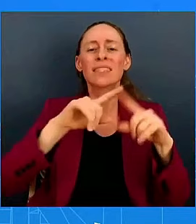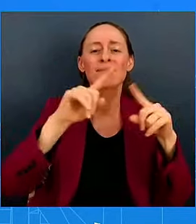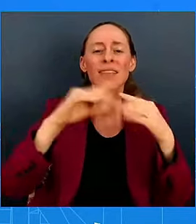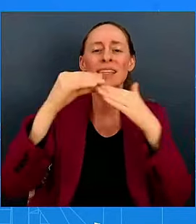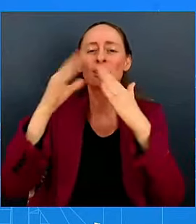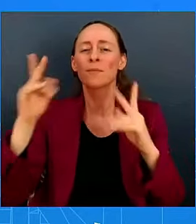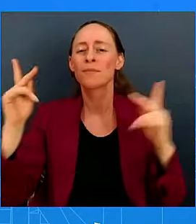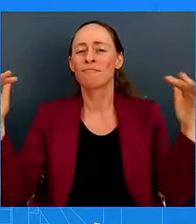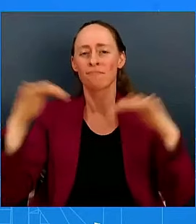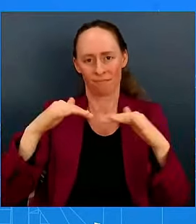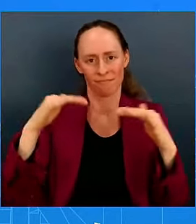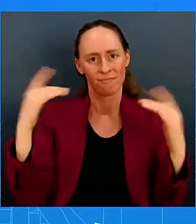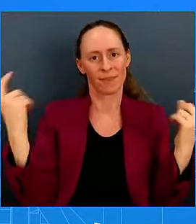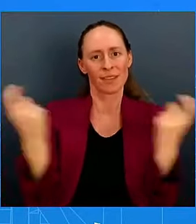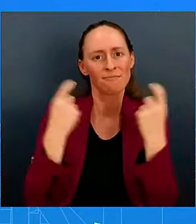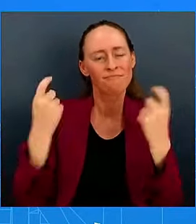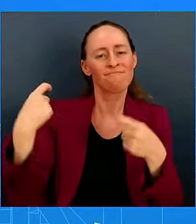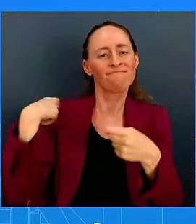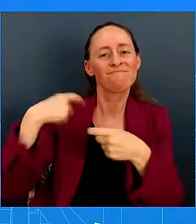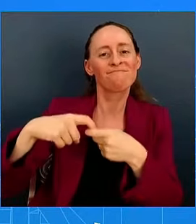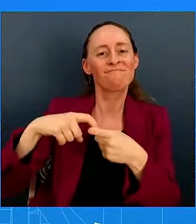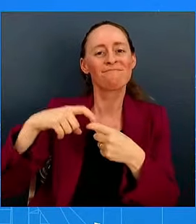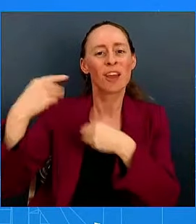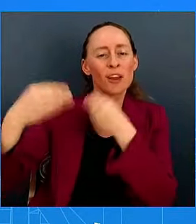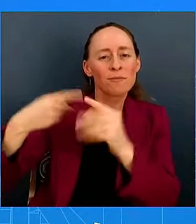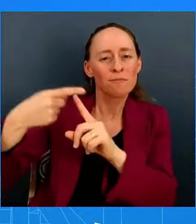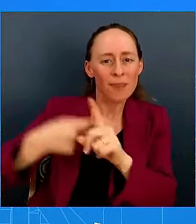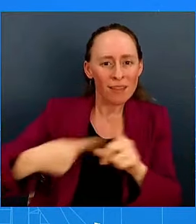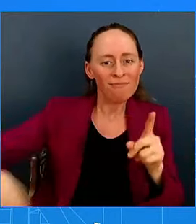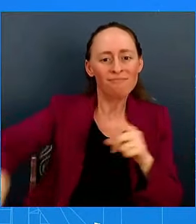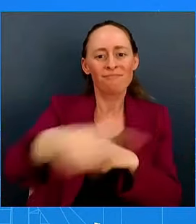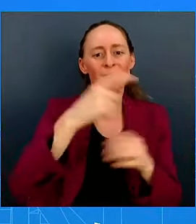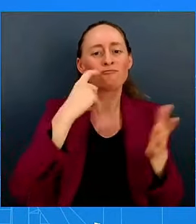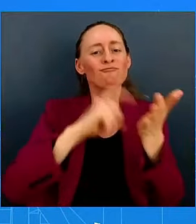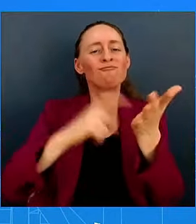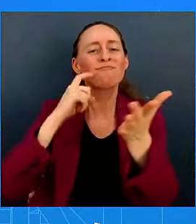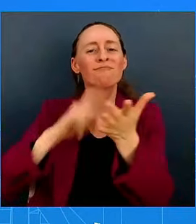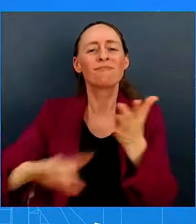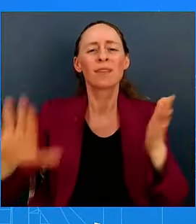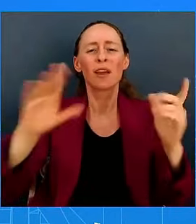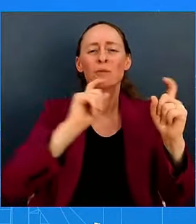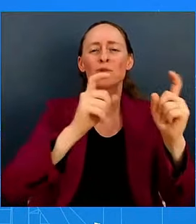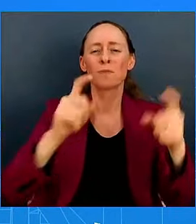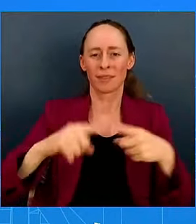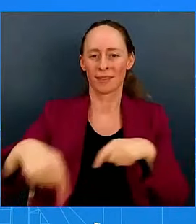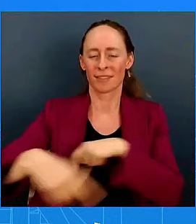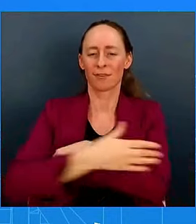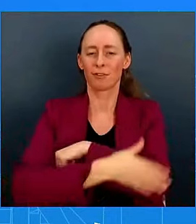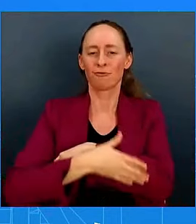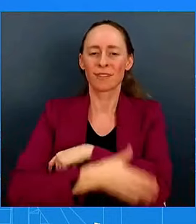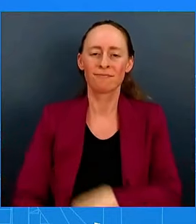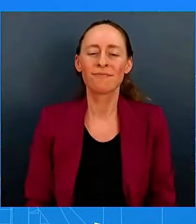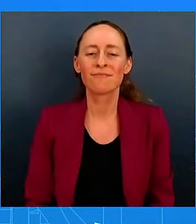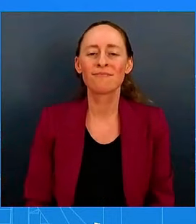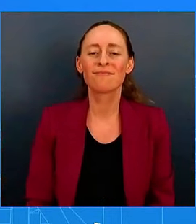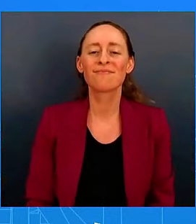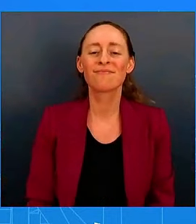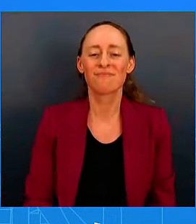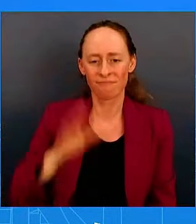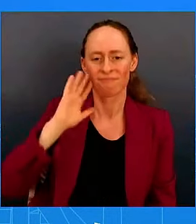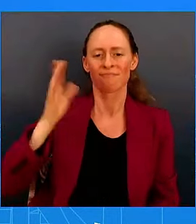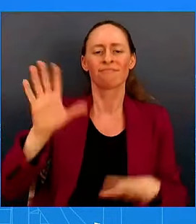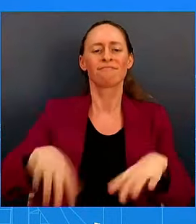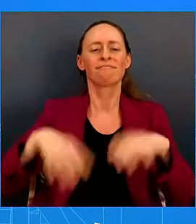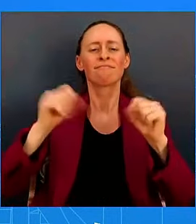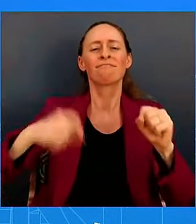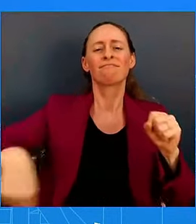contributions in the United States. Tomorrow, the President will attend the Congressional Hispanic Caucus Institute Gala, where he will